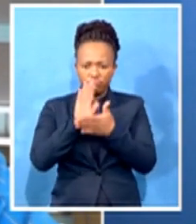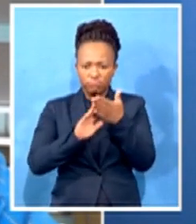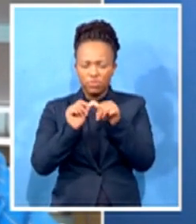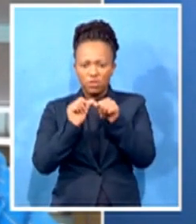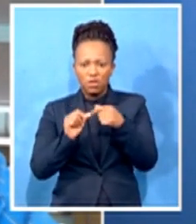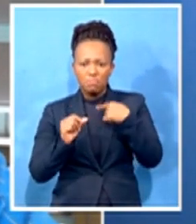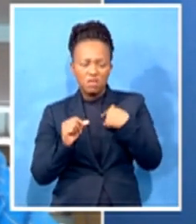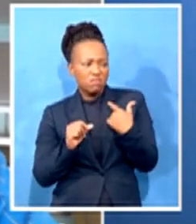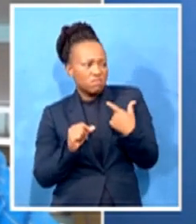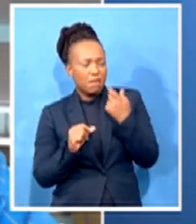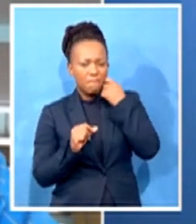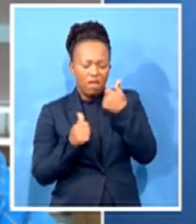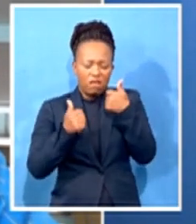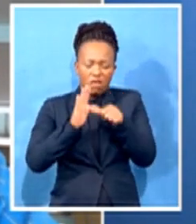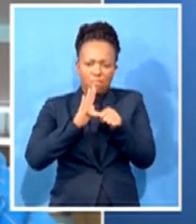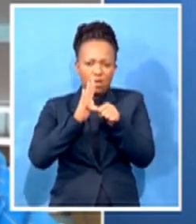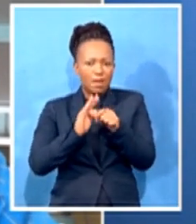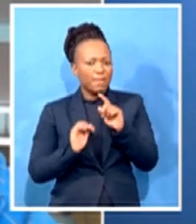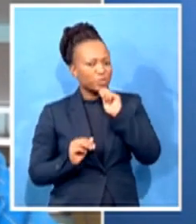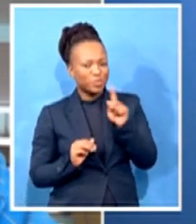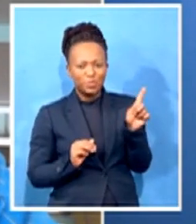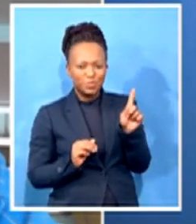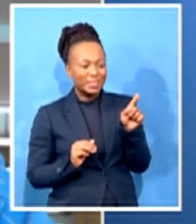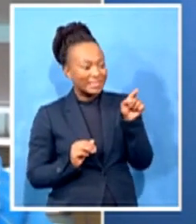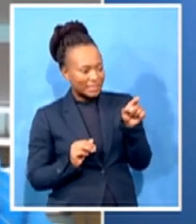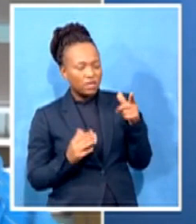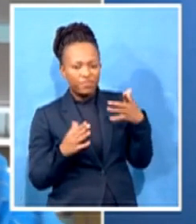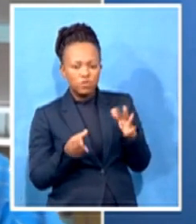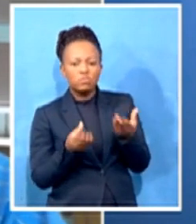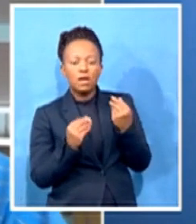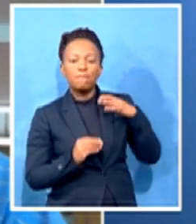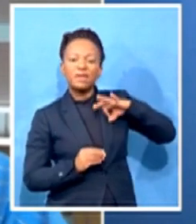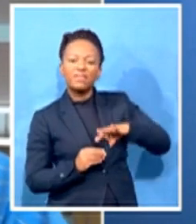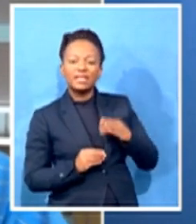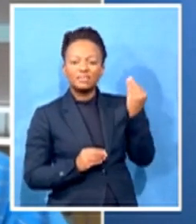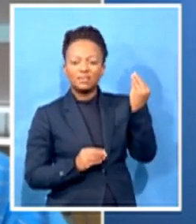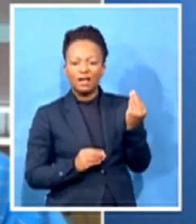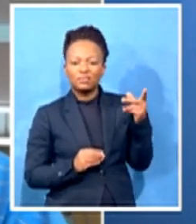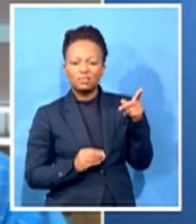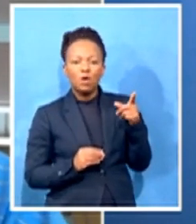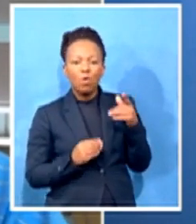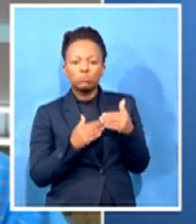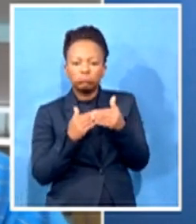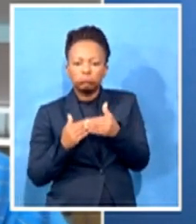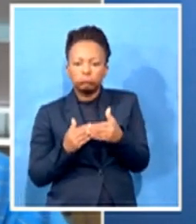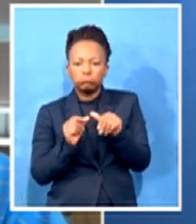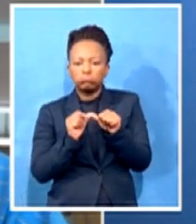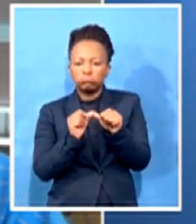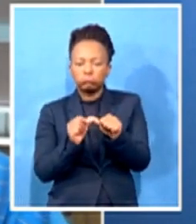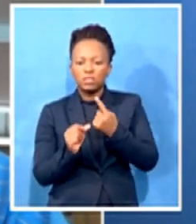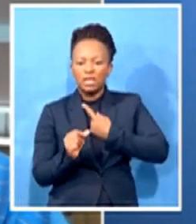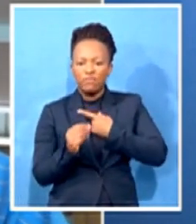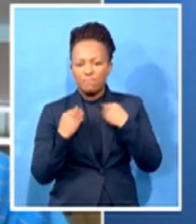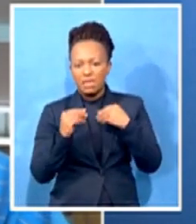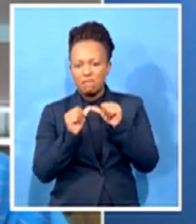He's a privileged kid who protects himself very well, but but hopes to talk the rhetoric of being